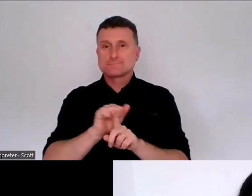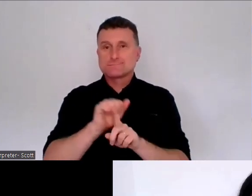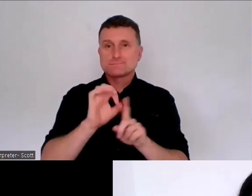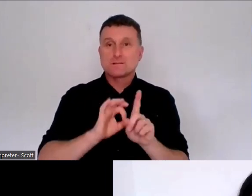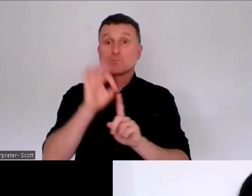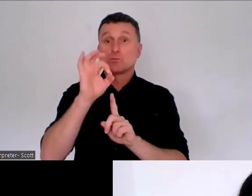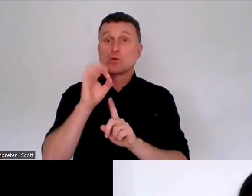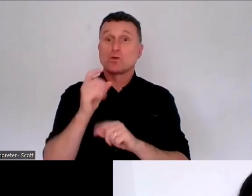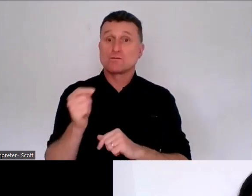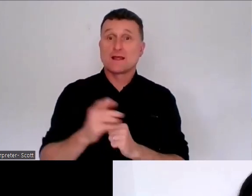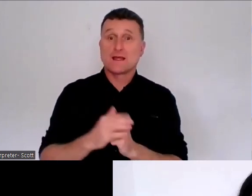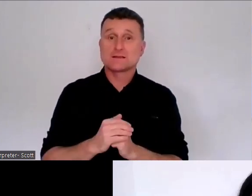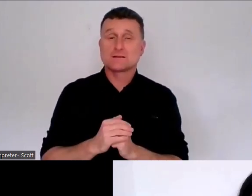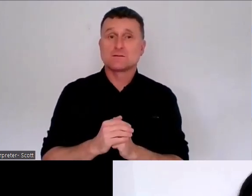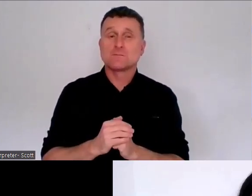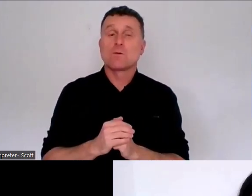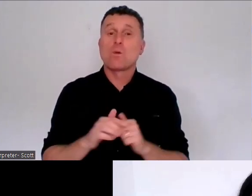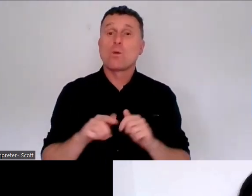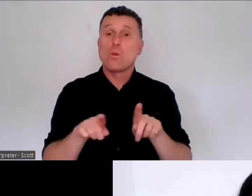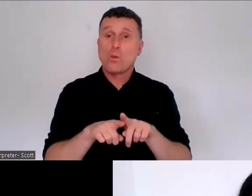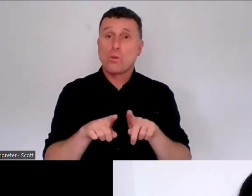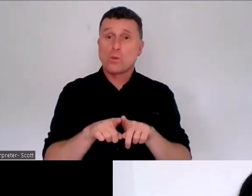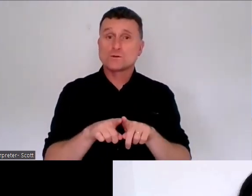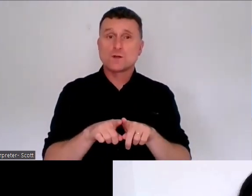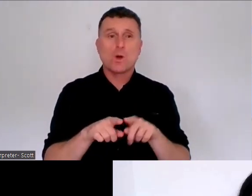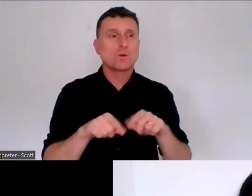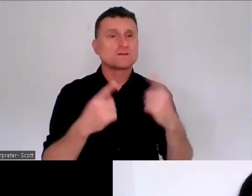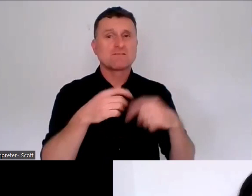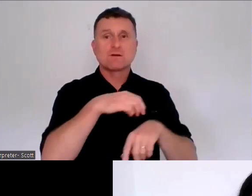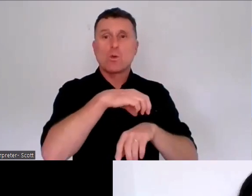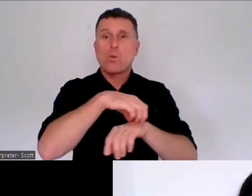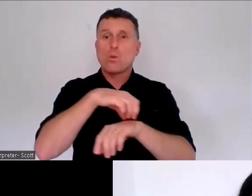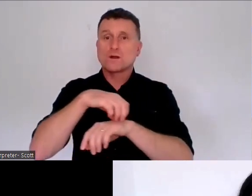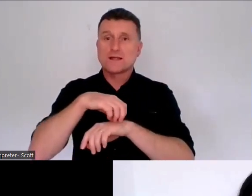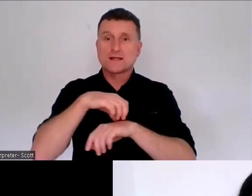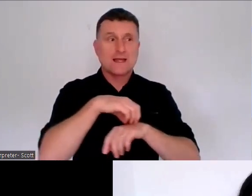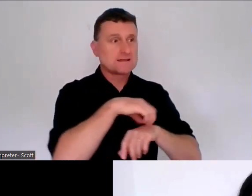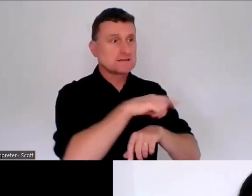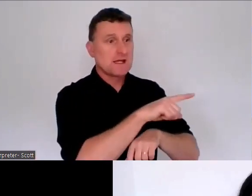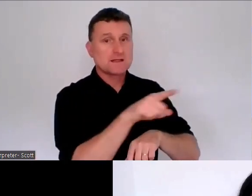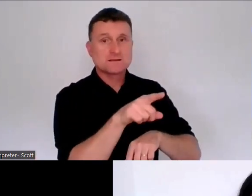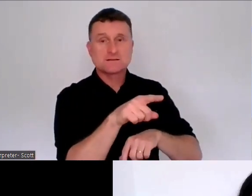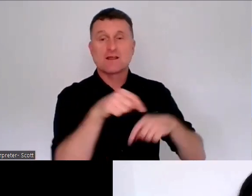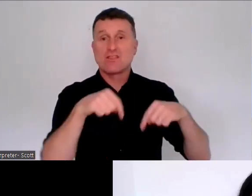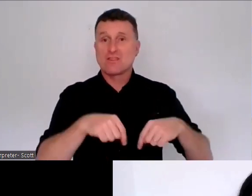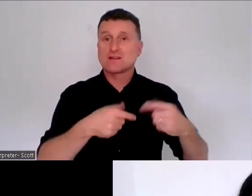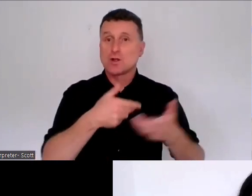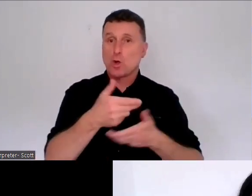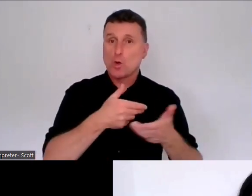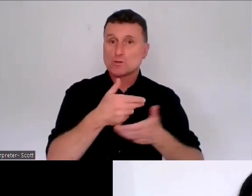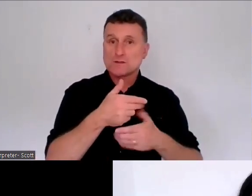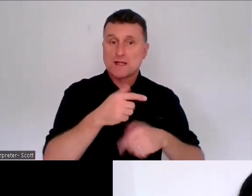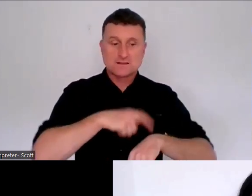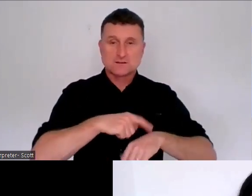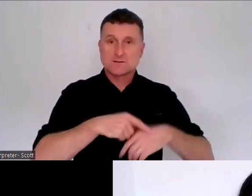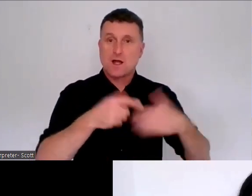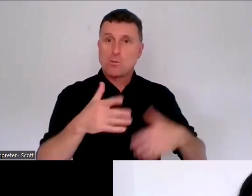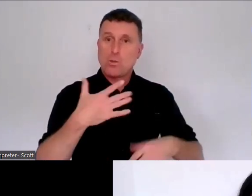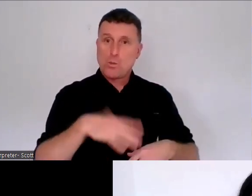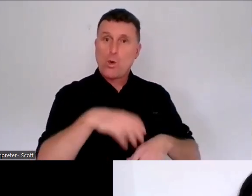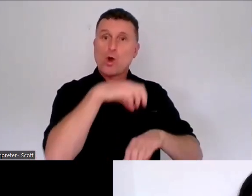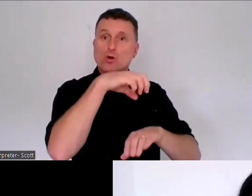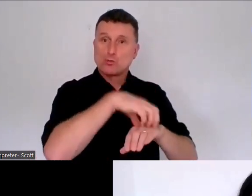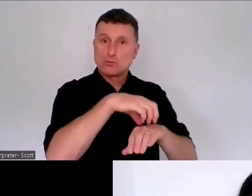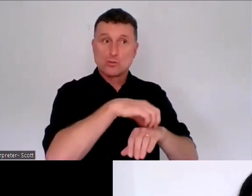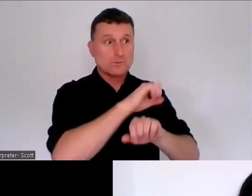And we're working closely with a range of organizations in this consultation period to hear from different groups with lived